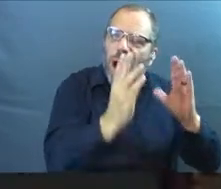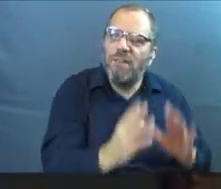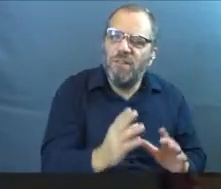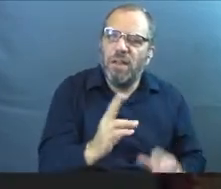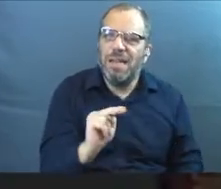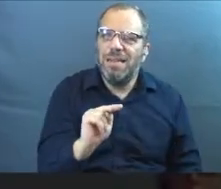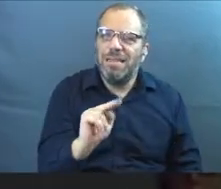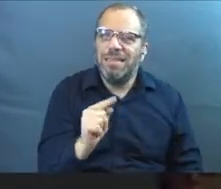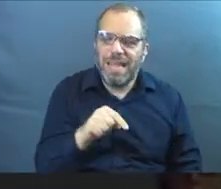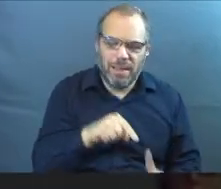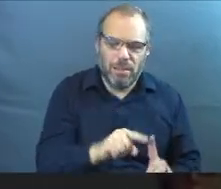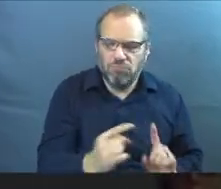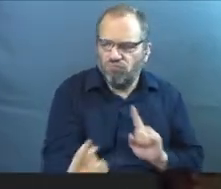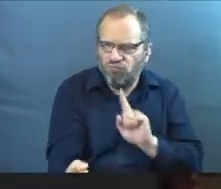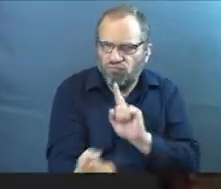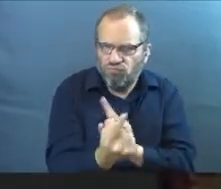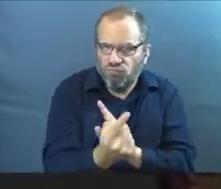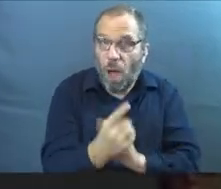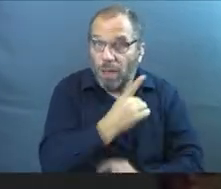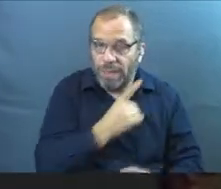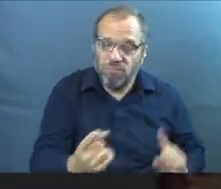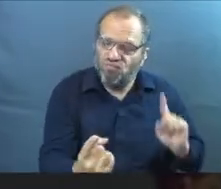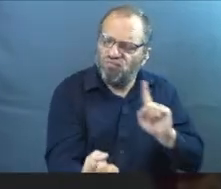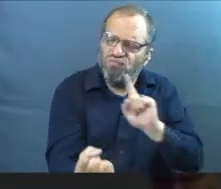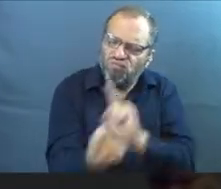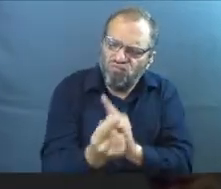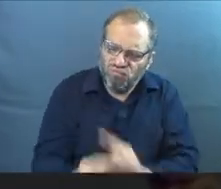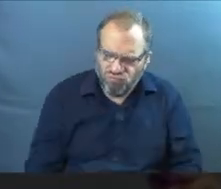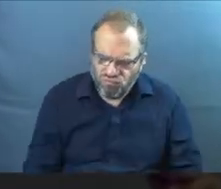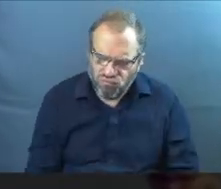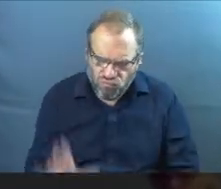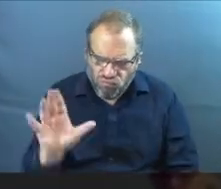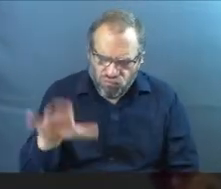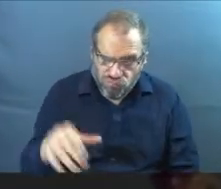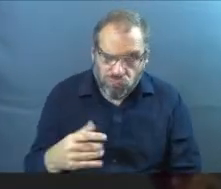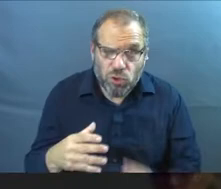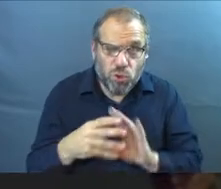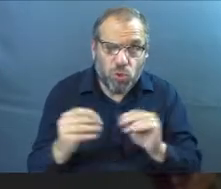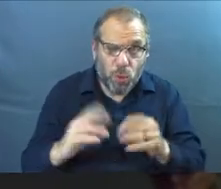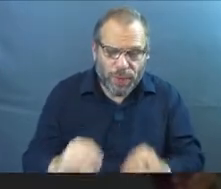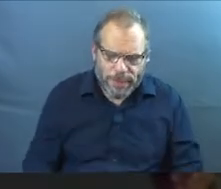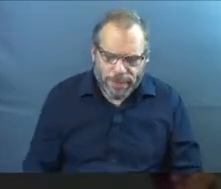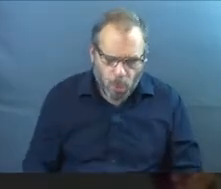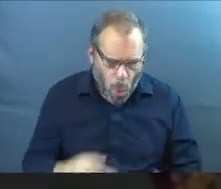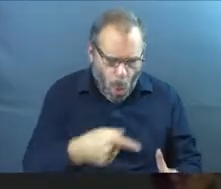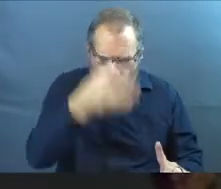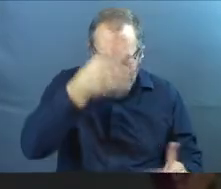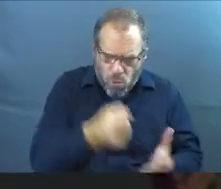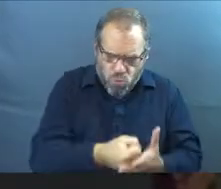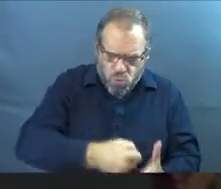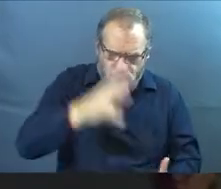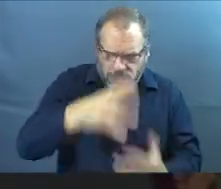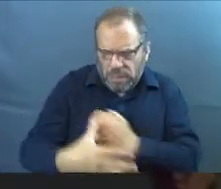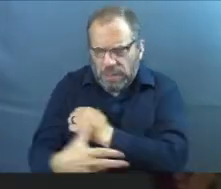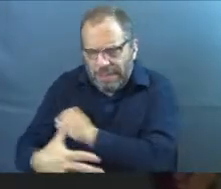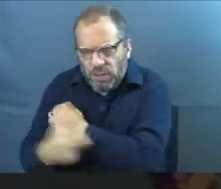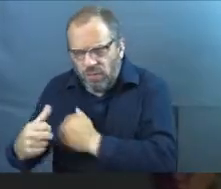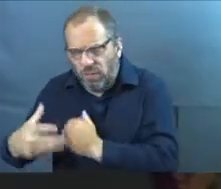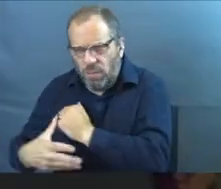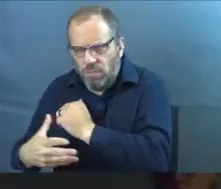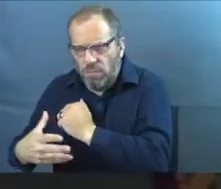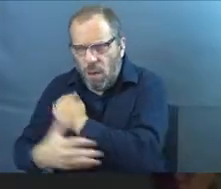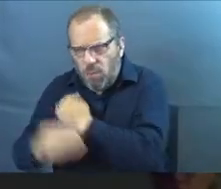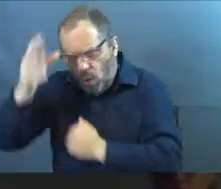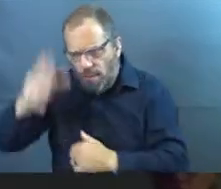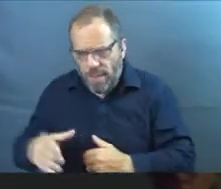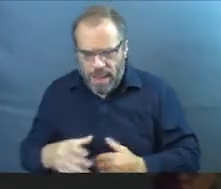and he goes to David on God's behalf, and he talks to him. tells him this story about a rich man who steals from a poor man, and